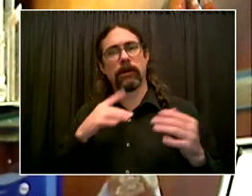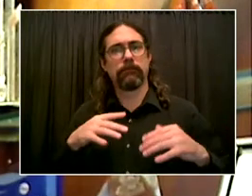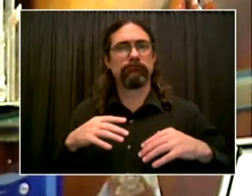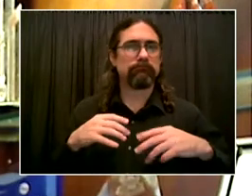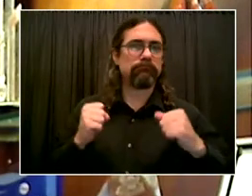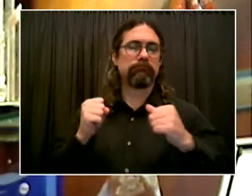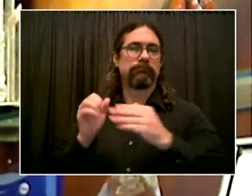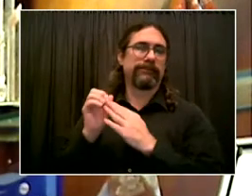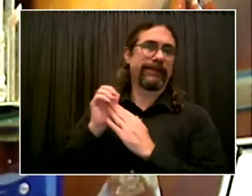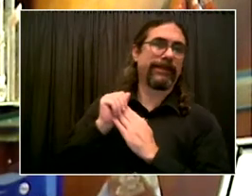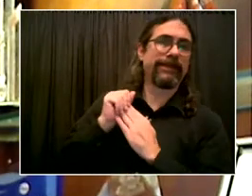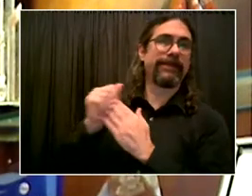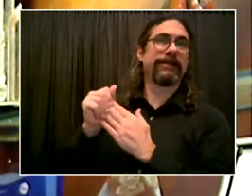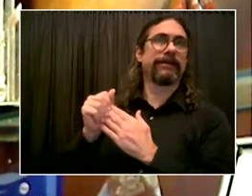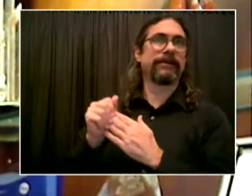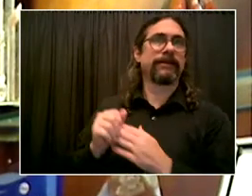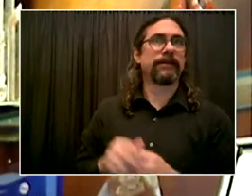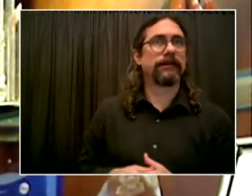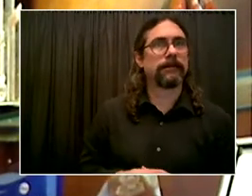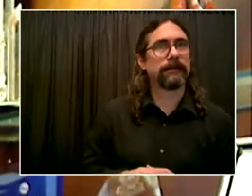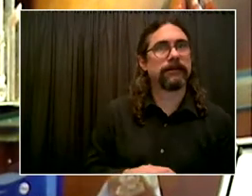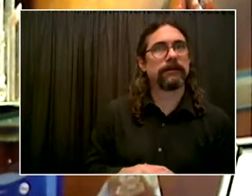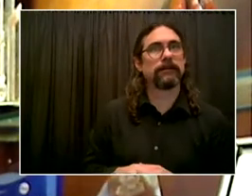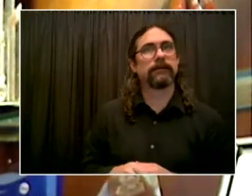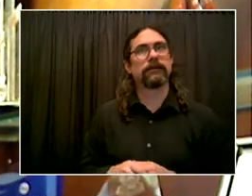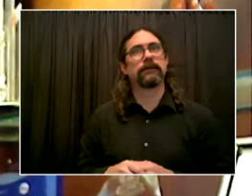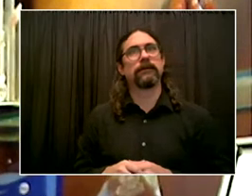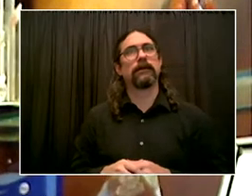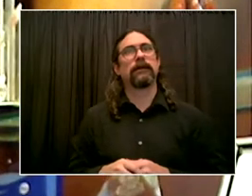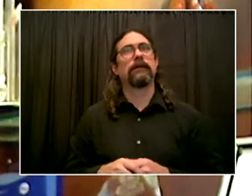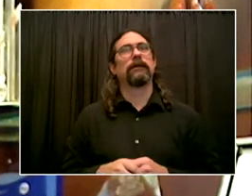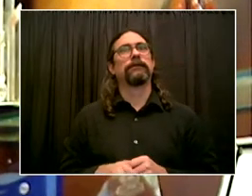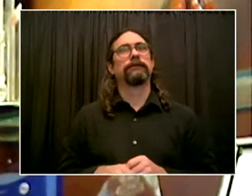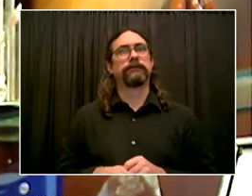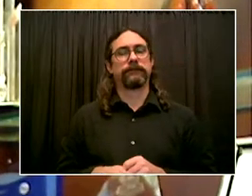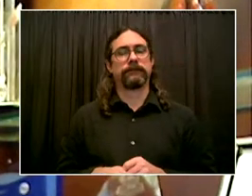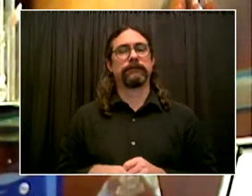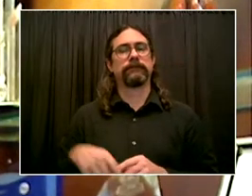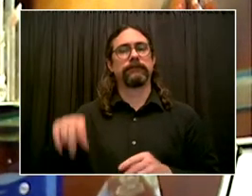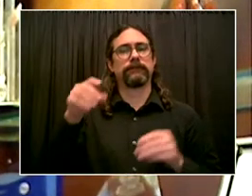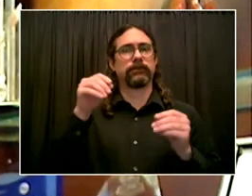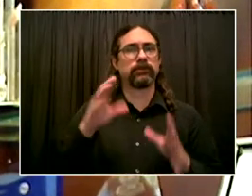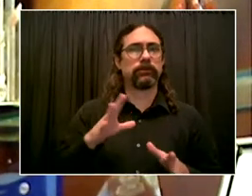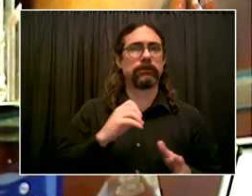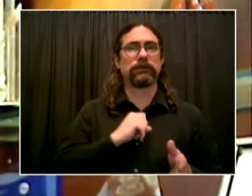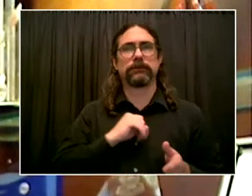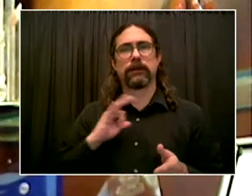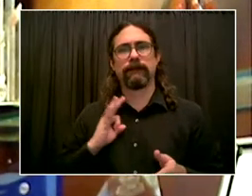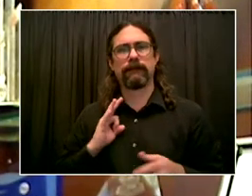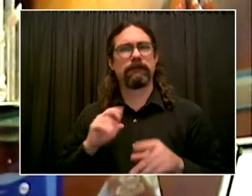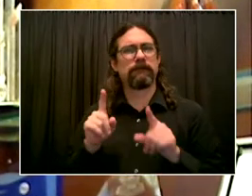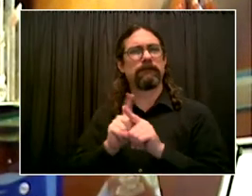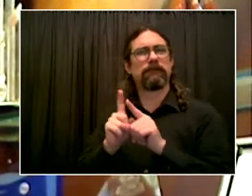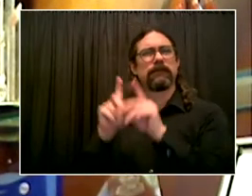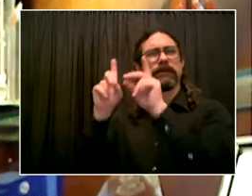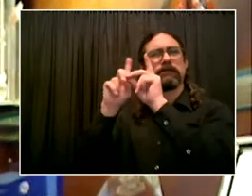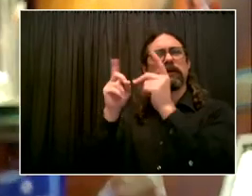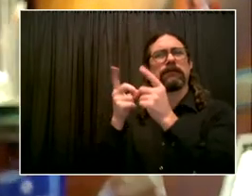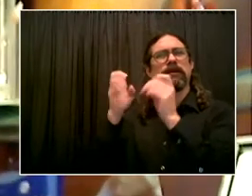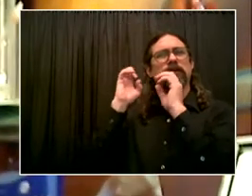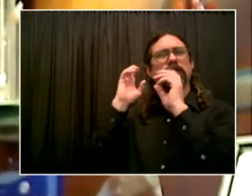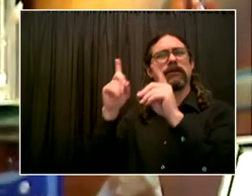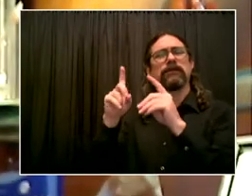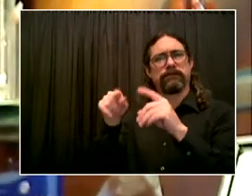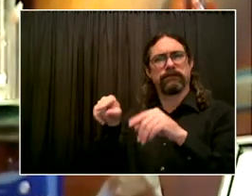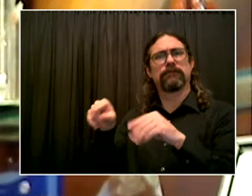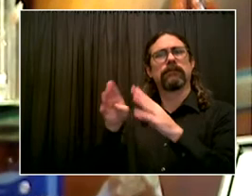administrators are mandated to be vaccinated. It should be no different for our child care providers as well. So thank you for your leadership. We look